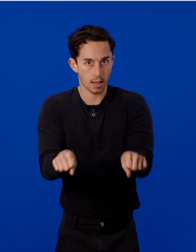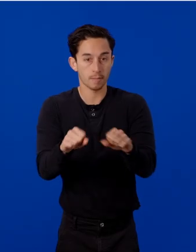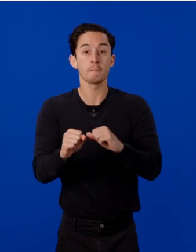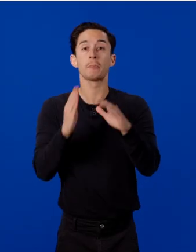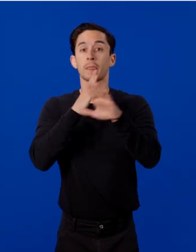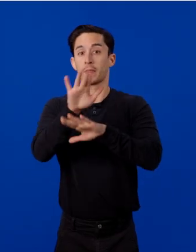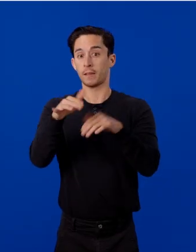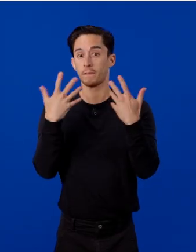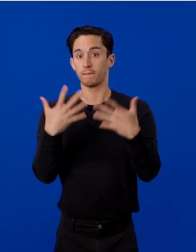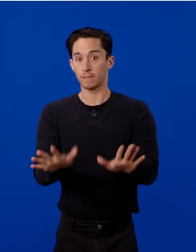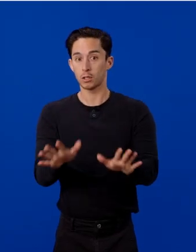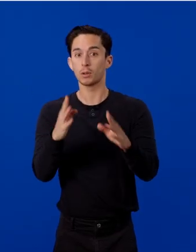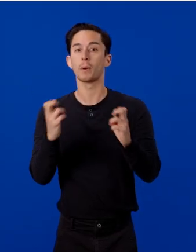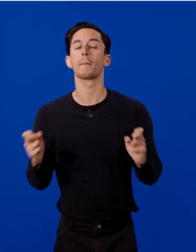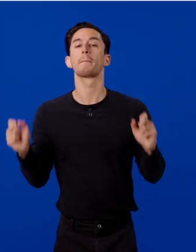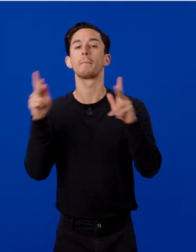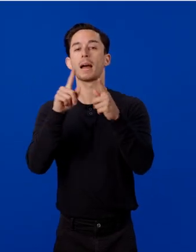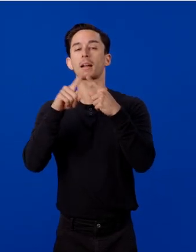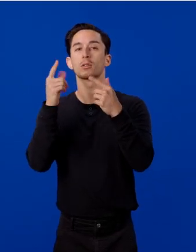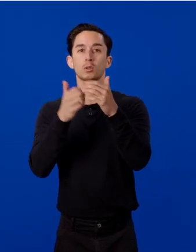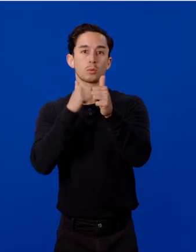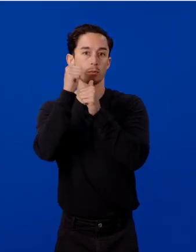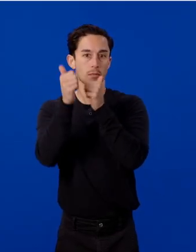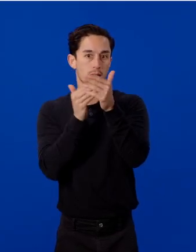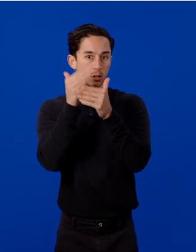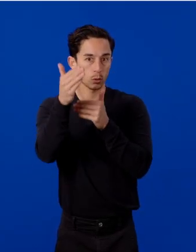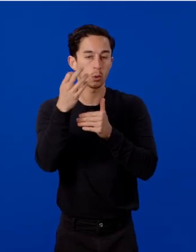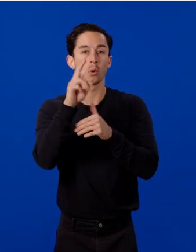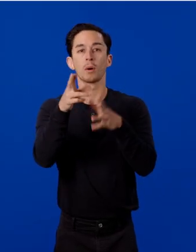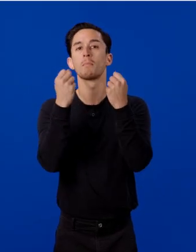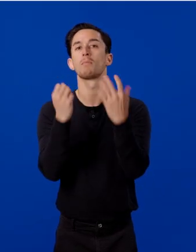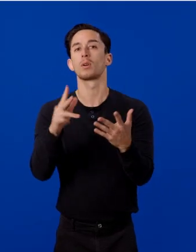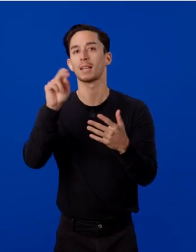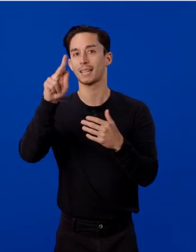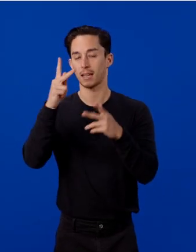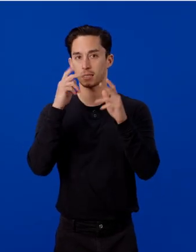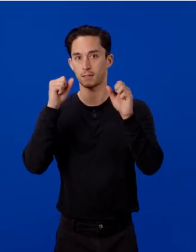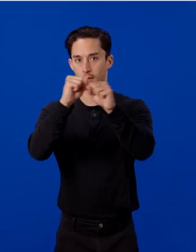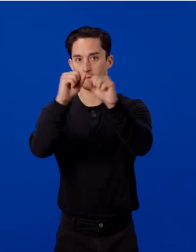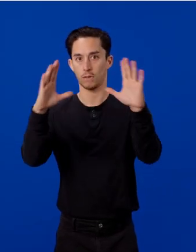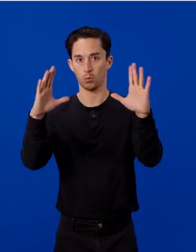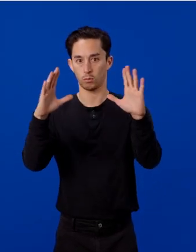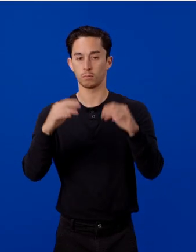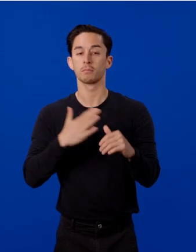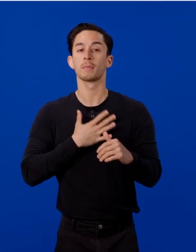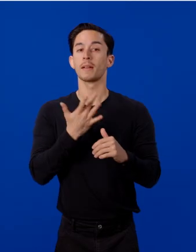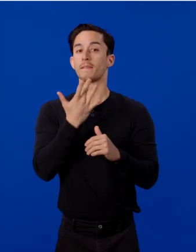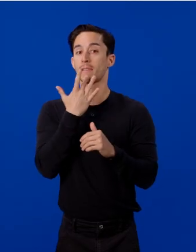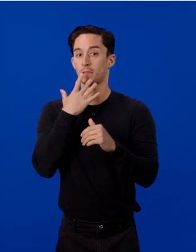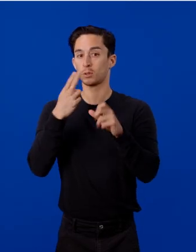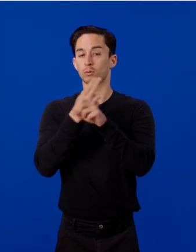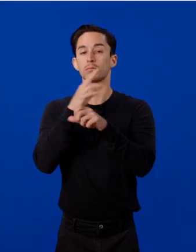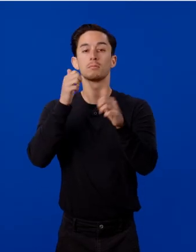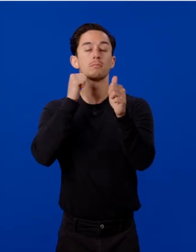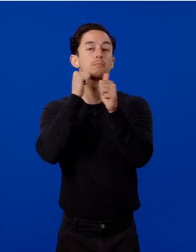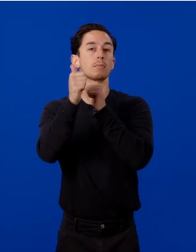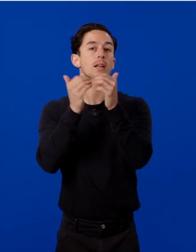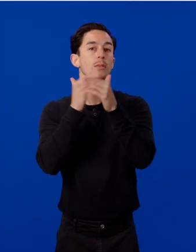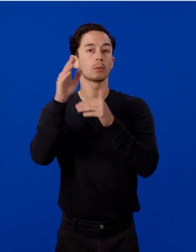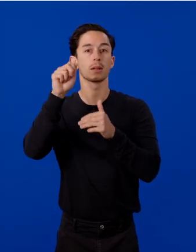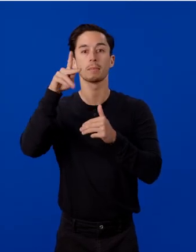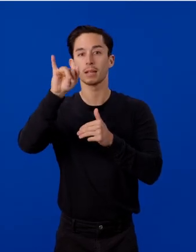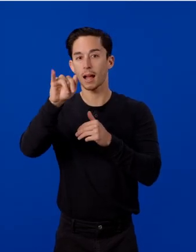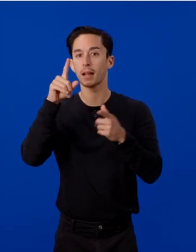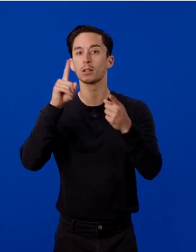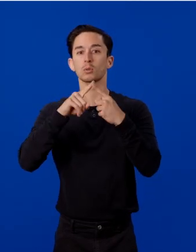fade back into pass-through or a multitasking view. One of my favorite tricks is using the pass-through API to darken or tint the